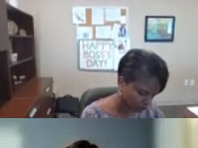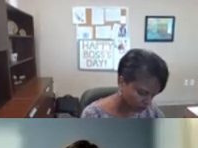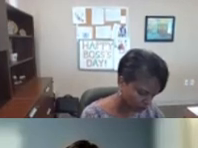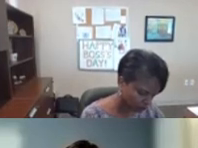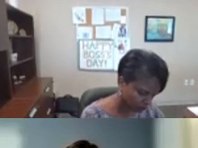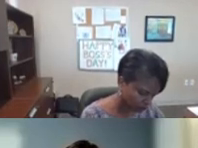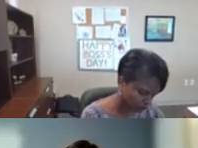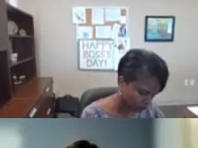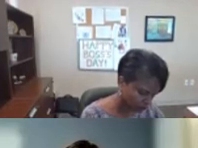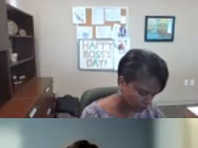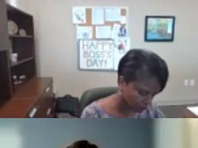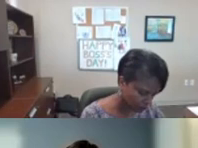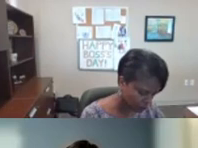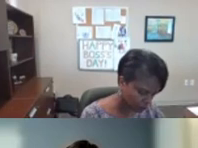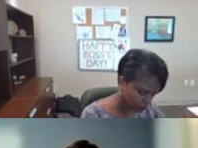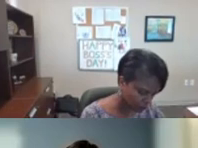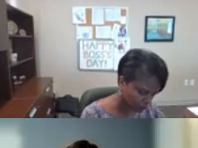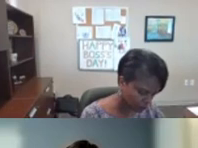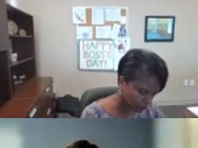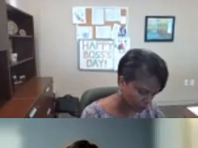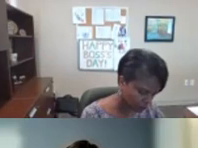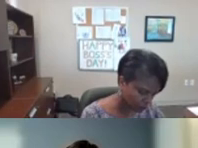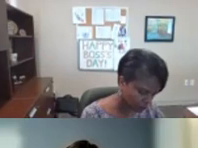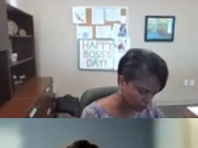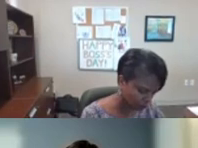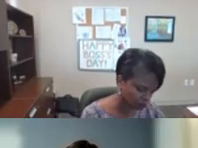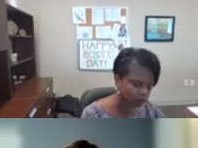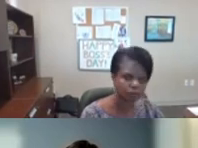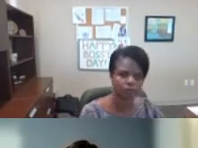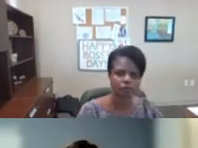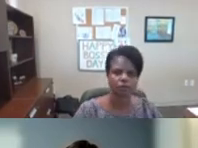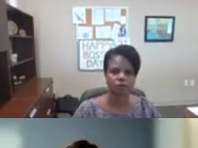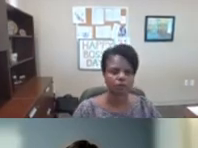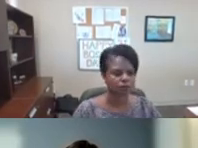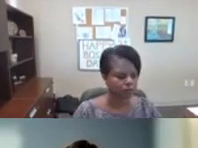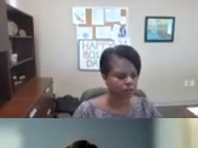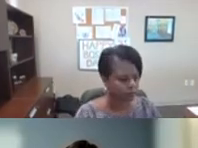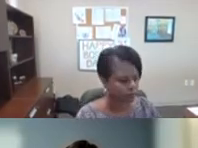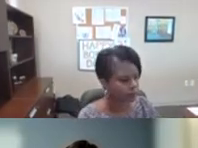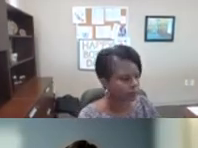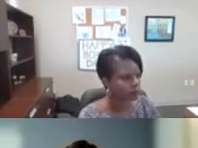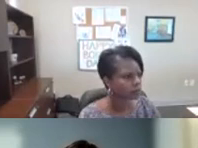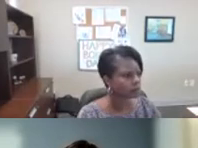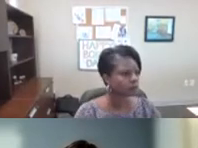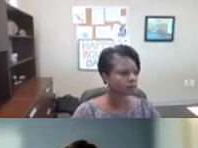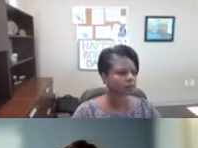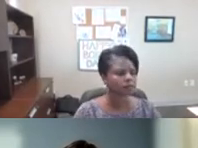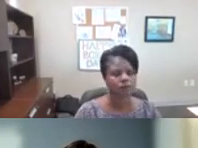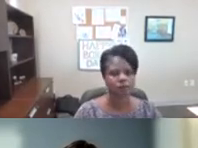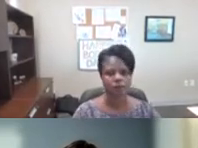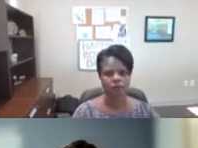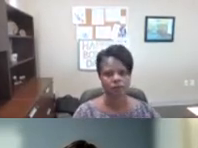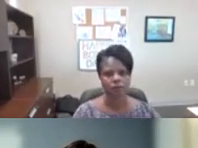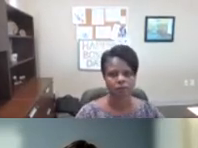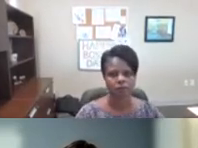and access uh outreach position um and those proposals were based on input and feedback